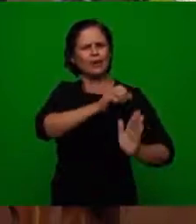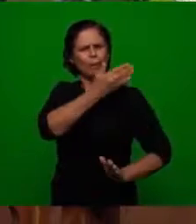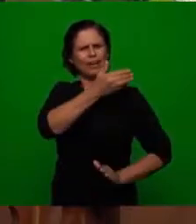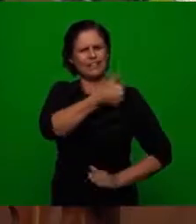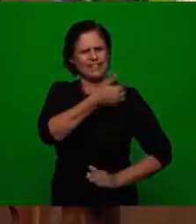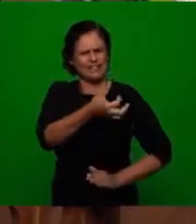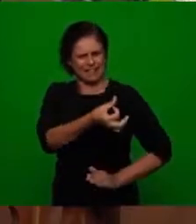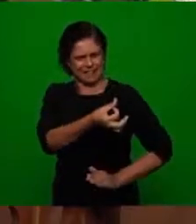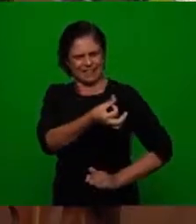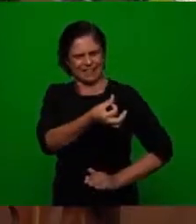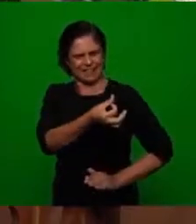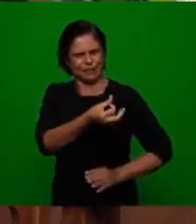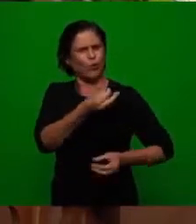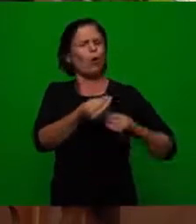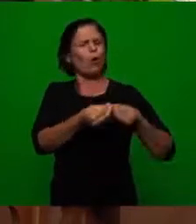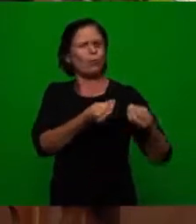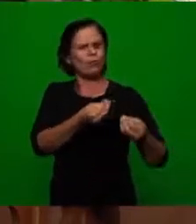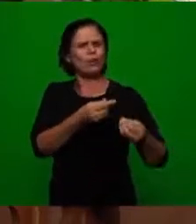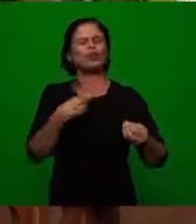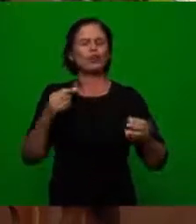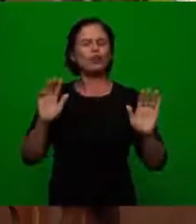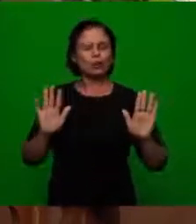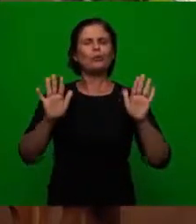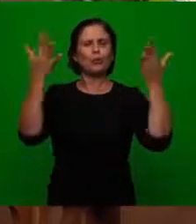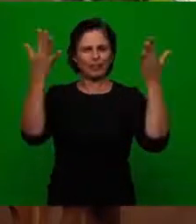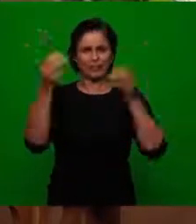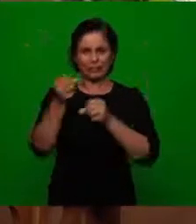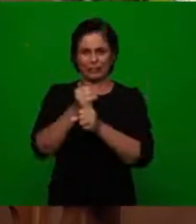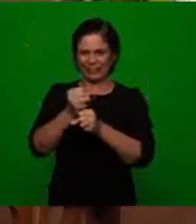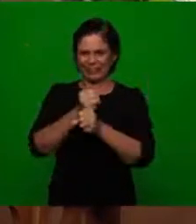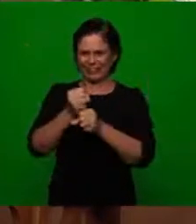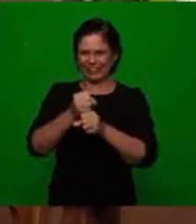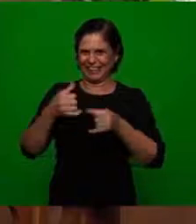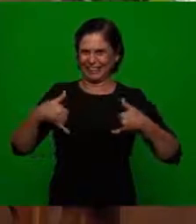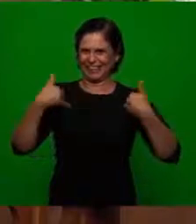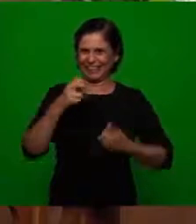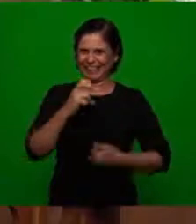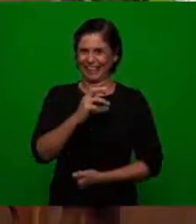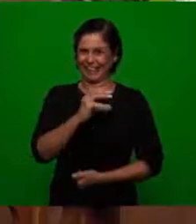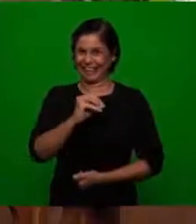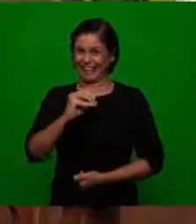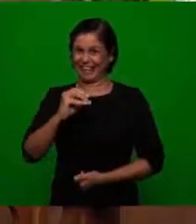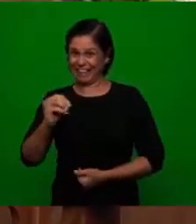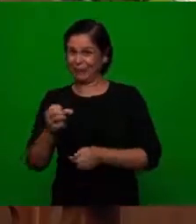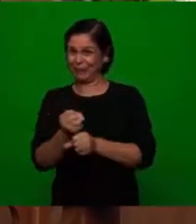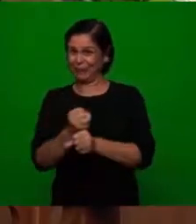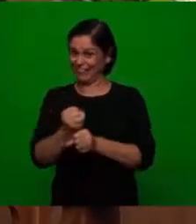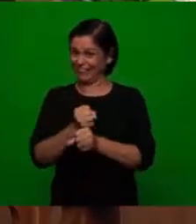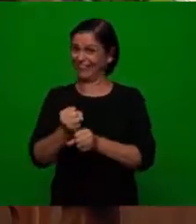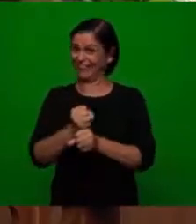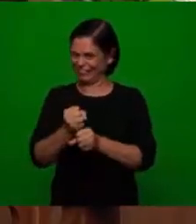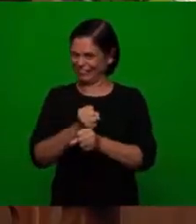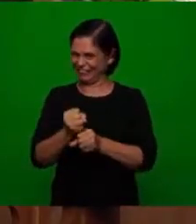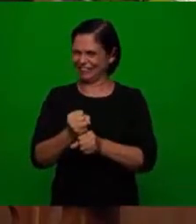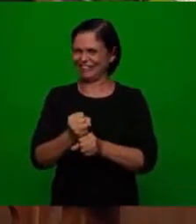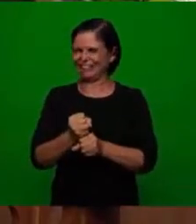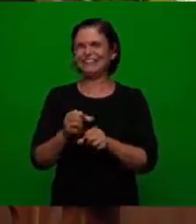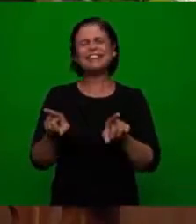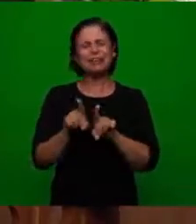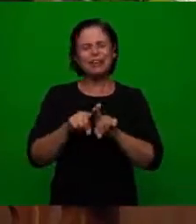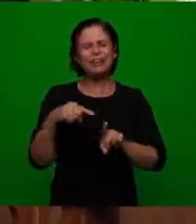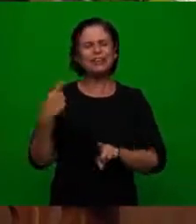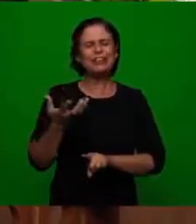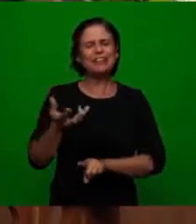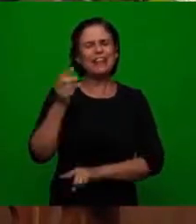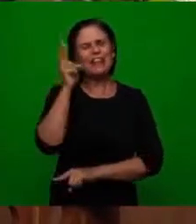16th century we're celebrating this month already said the 500 years of the reformation of the church of